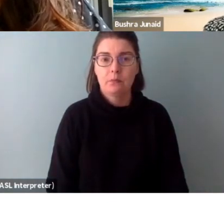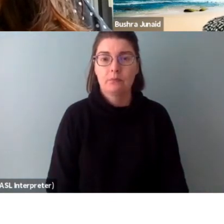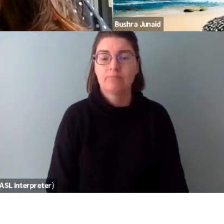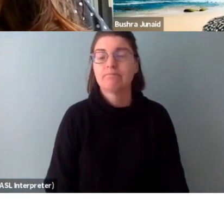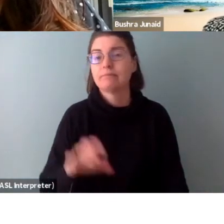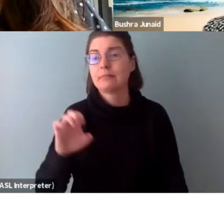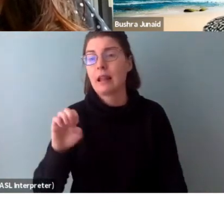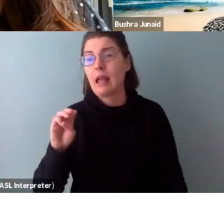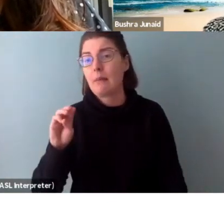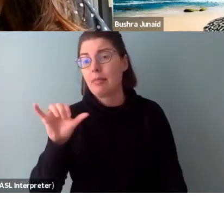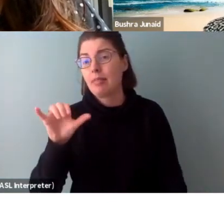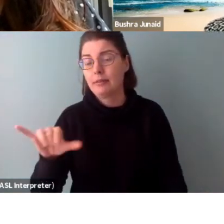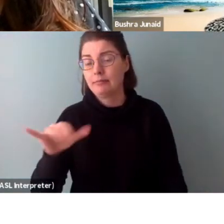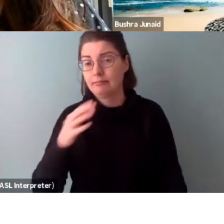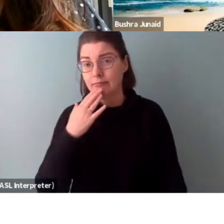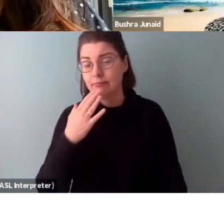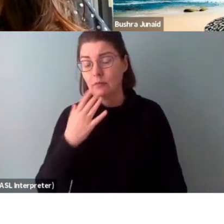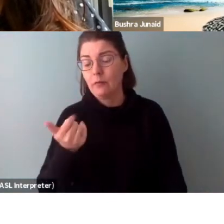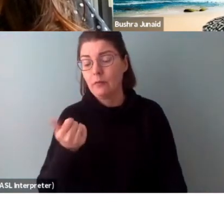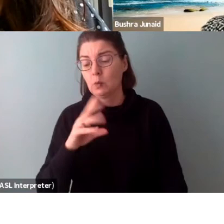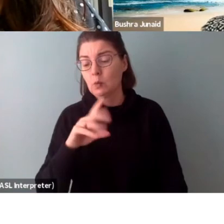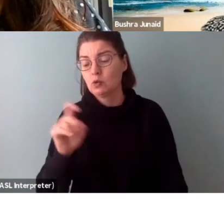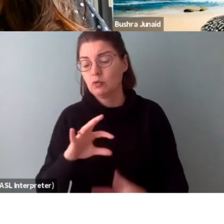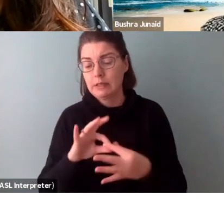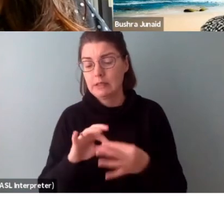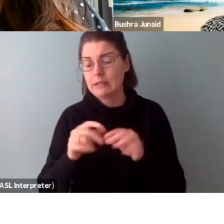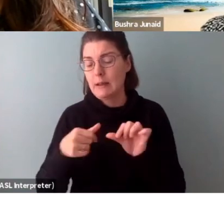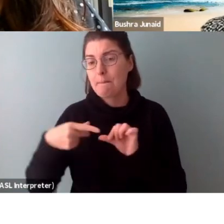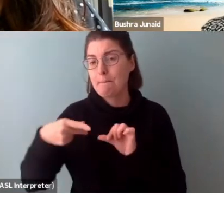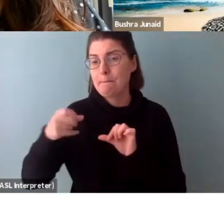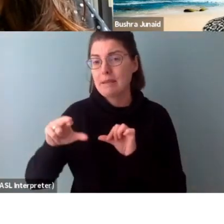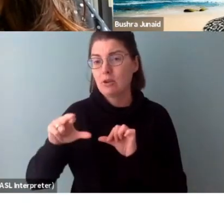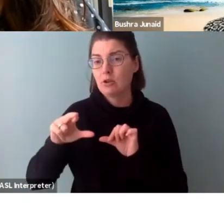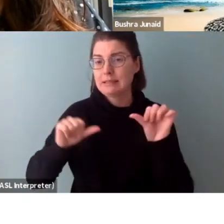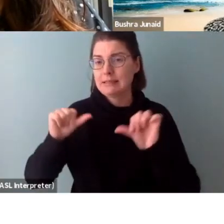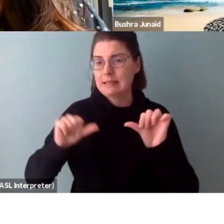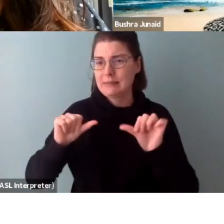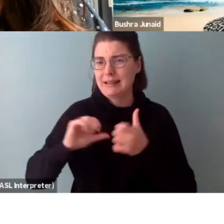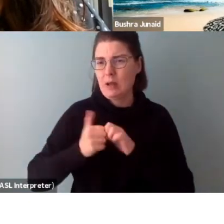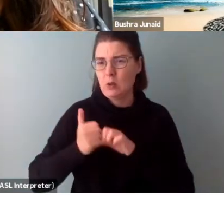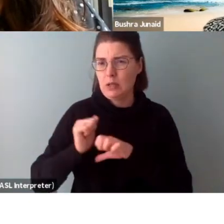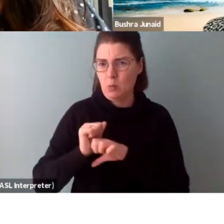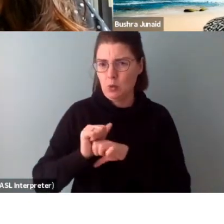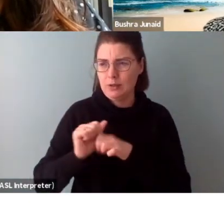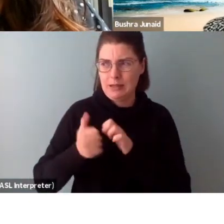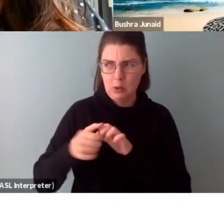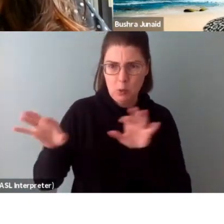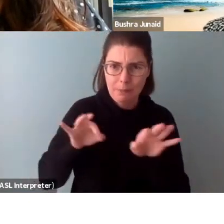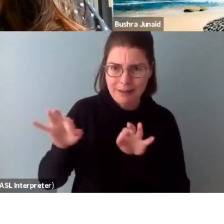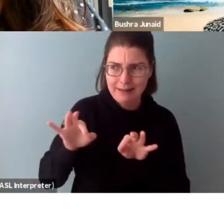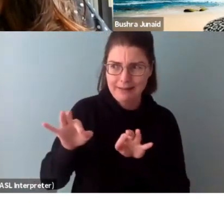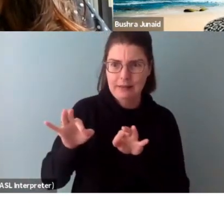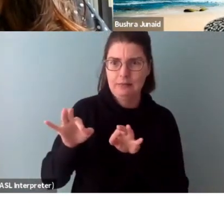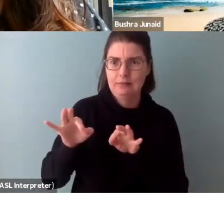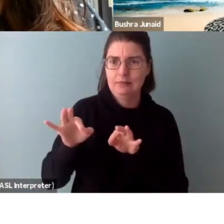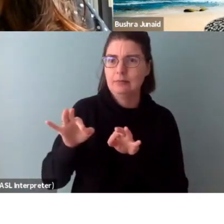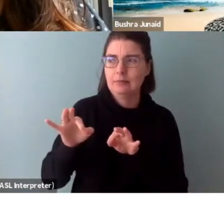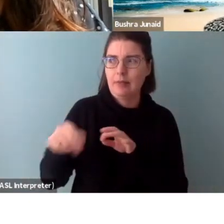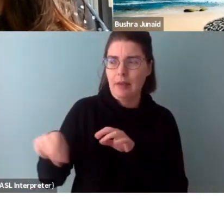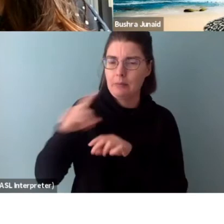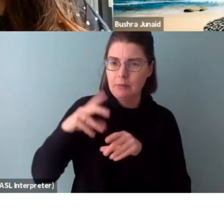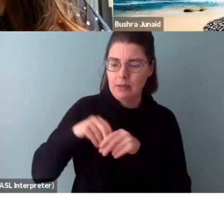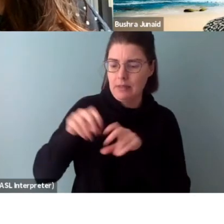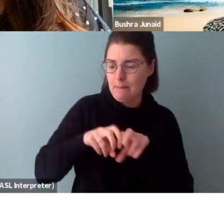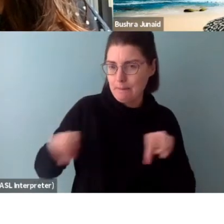Okay. We also had a few questions about peer assessment and how peer assessors are chosen or selected for panels.